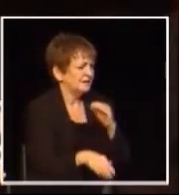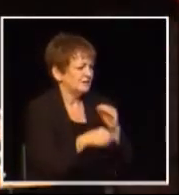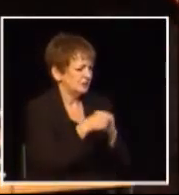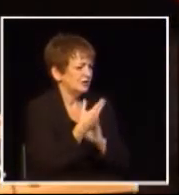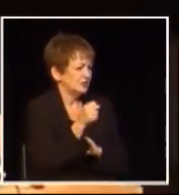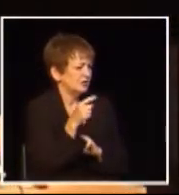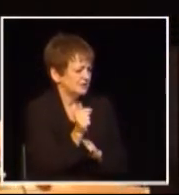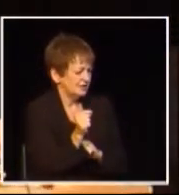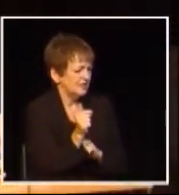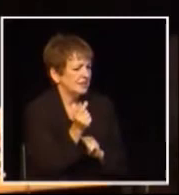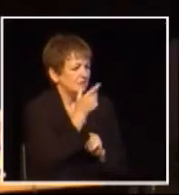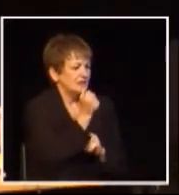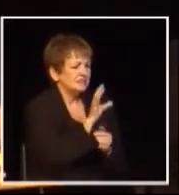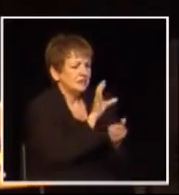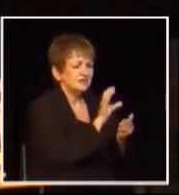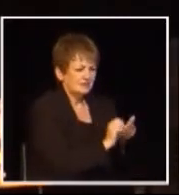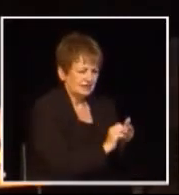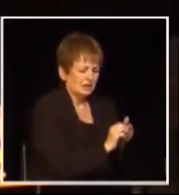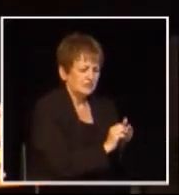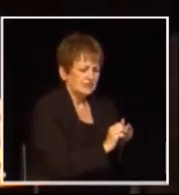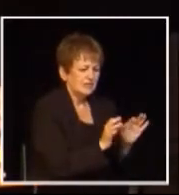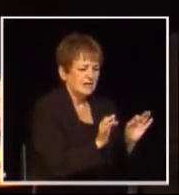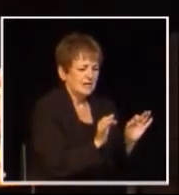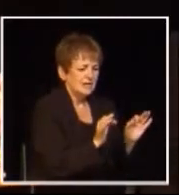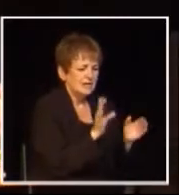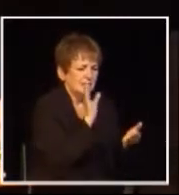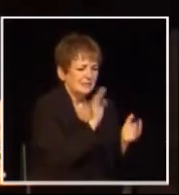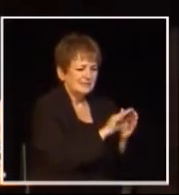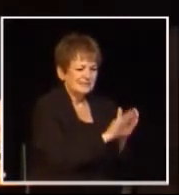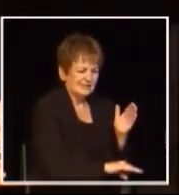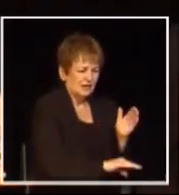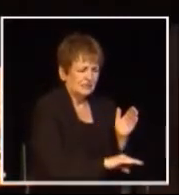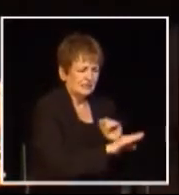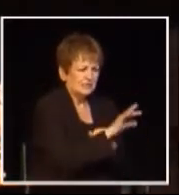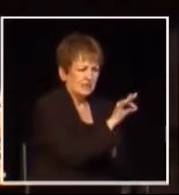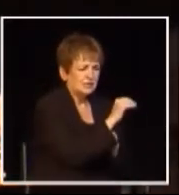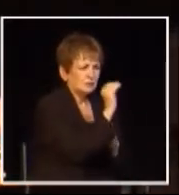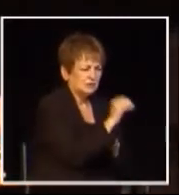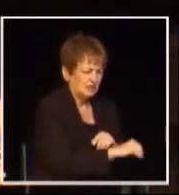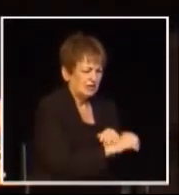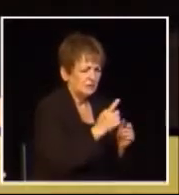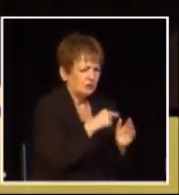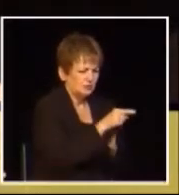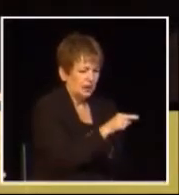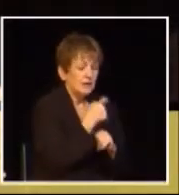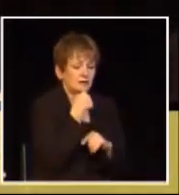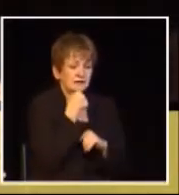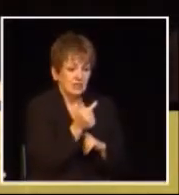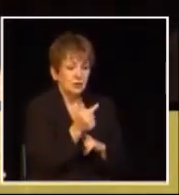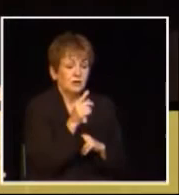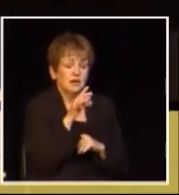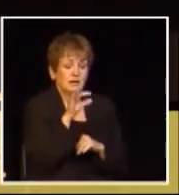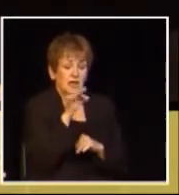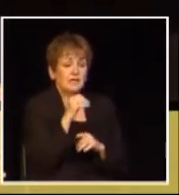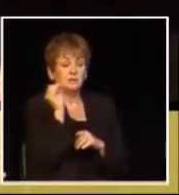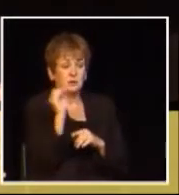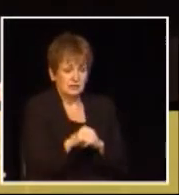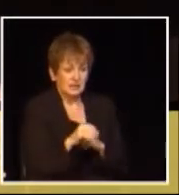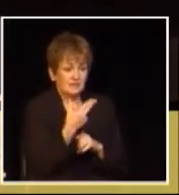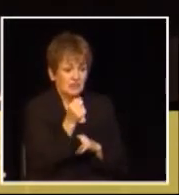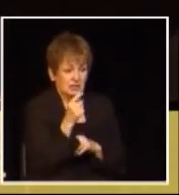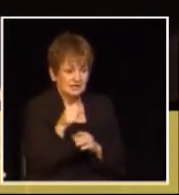in additional HST because they're discounting the amount you actually pay by 90% they're telling you that 90%